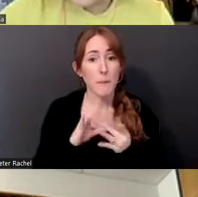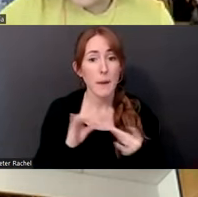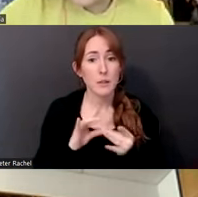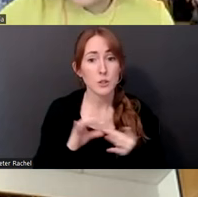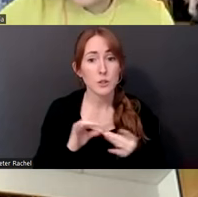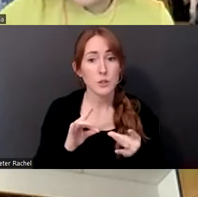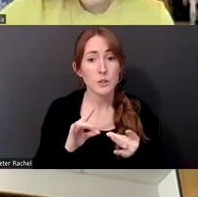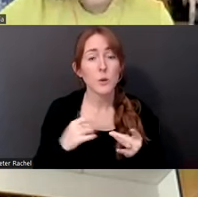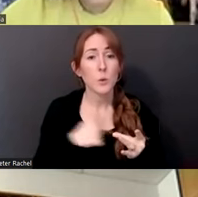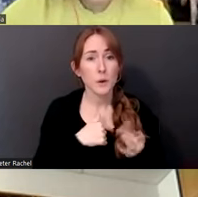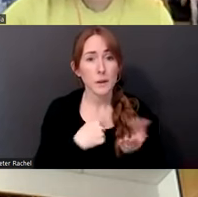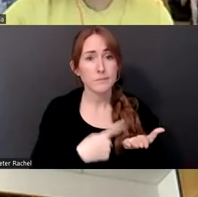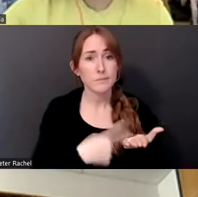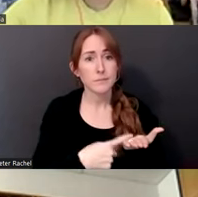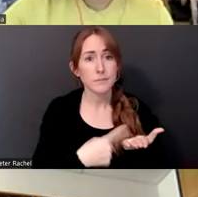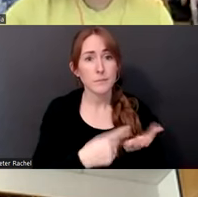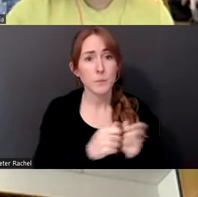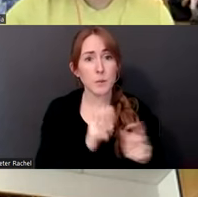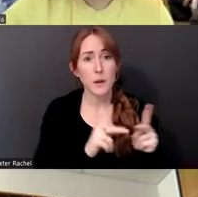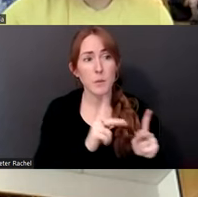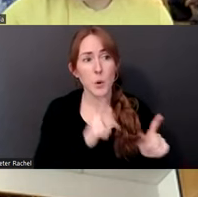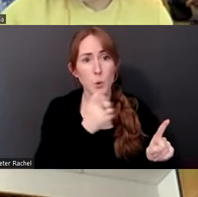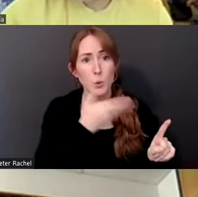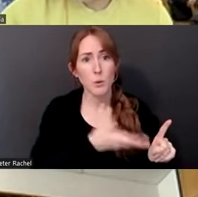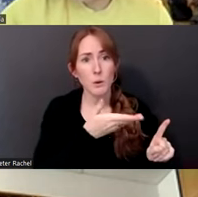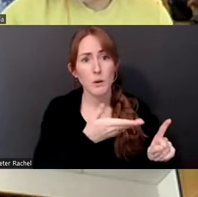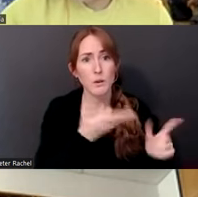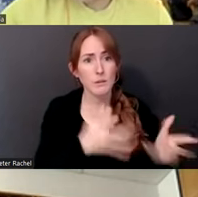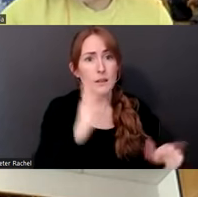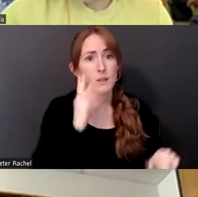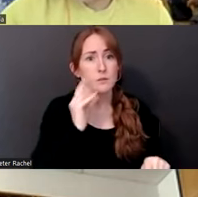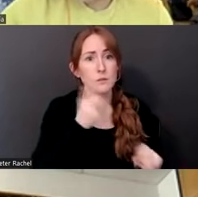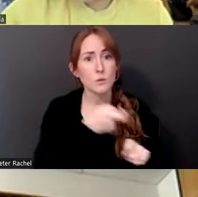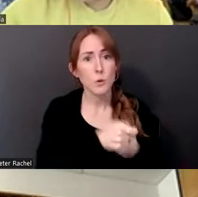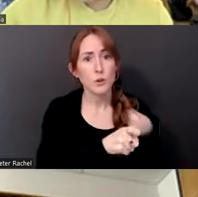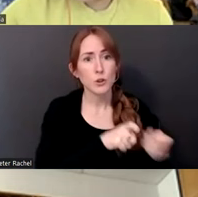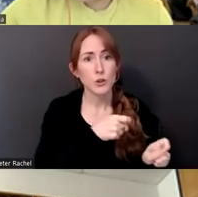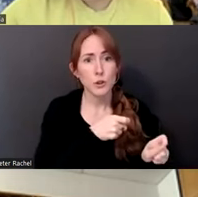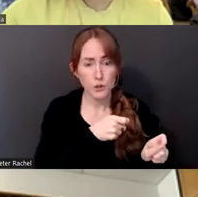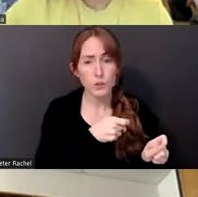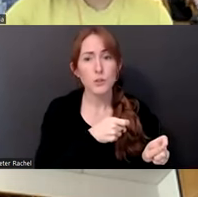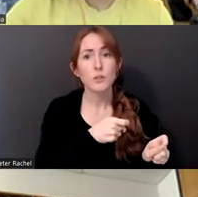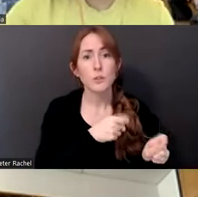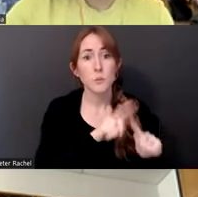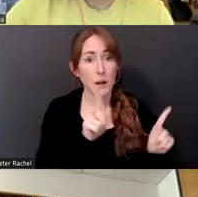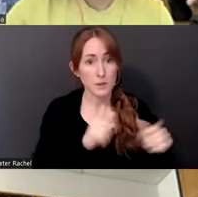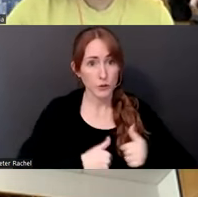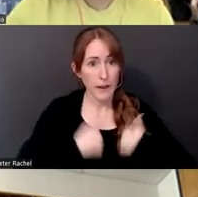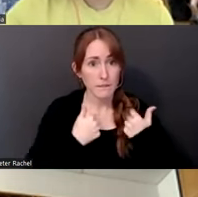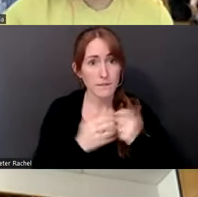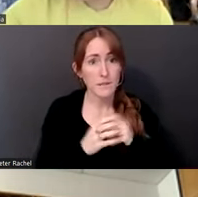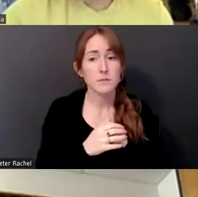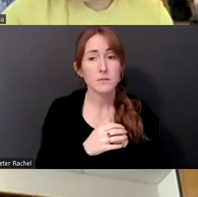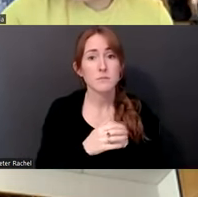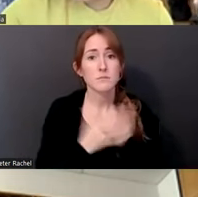that survived, uh, you know, tortured people that really found their way, of these, um, not only